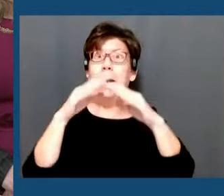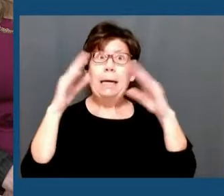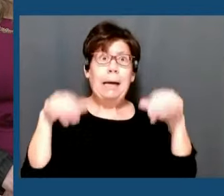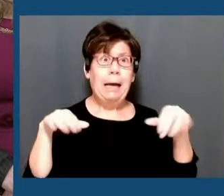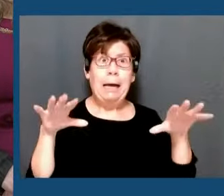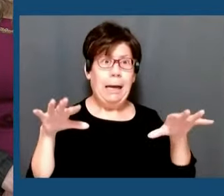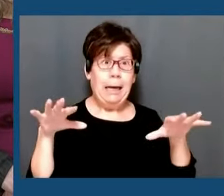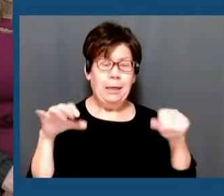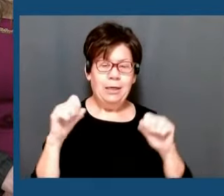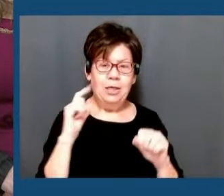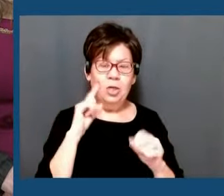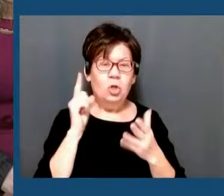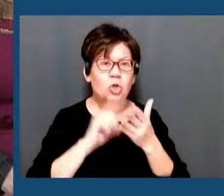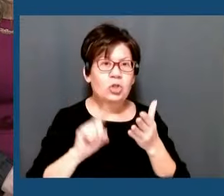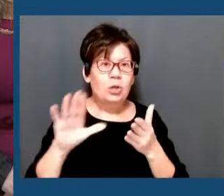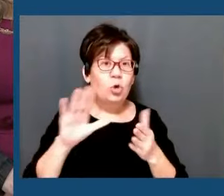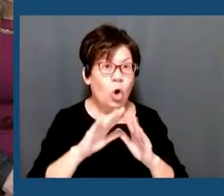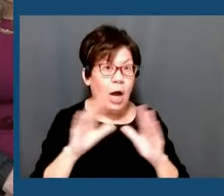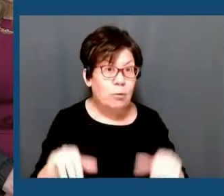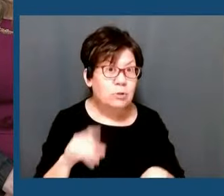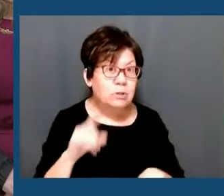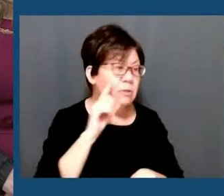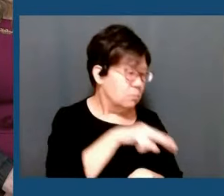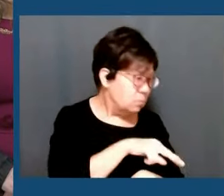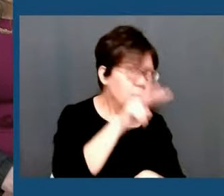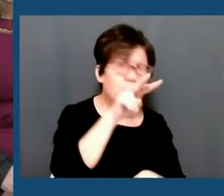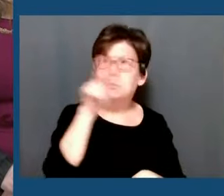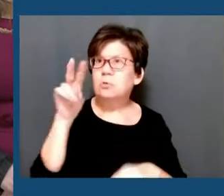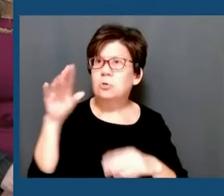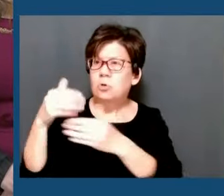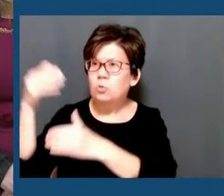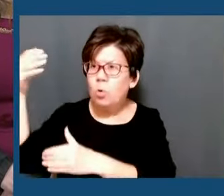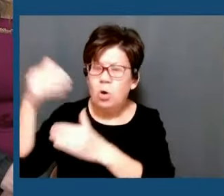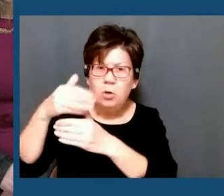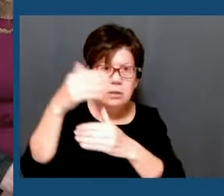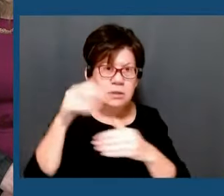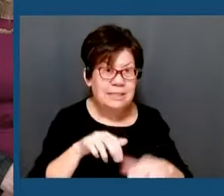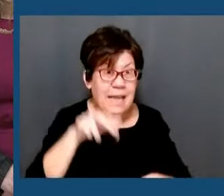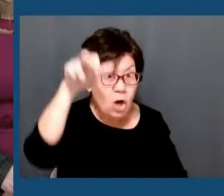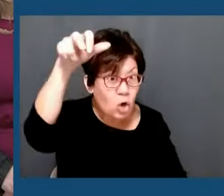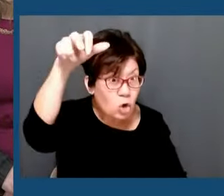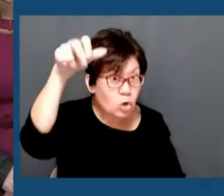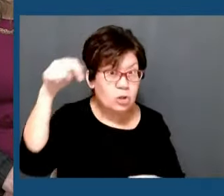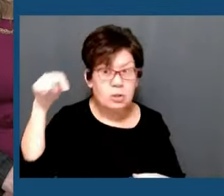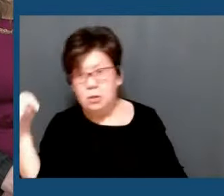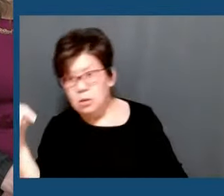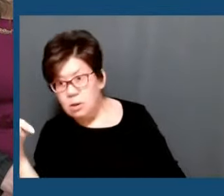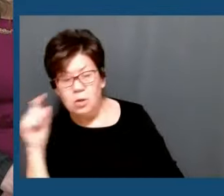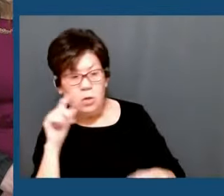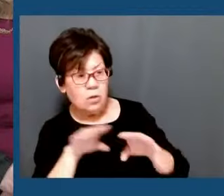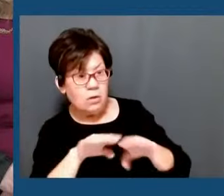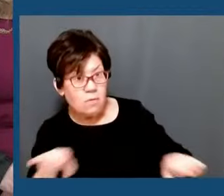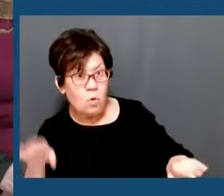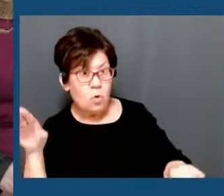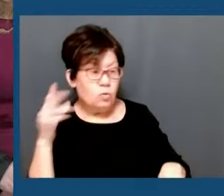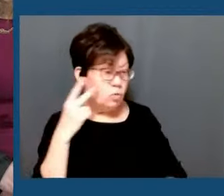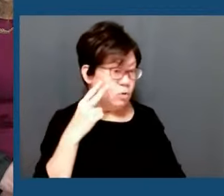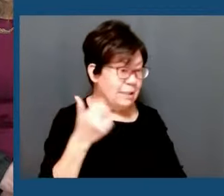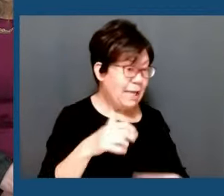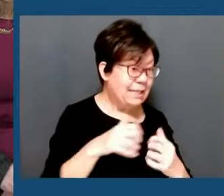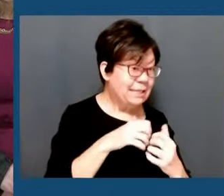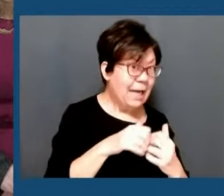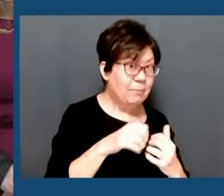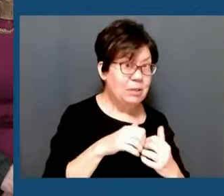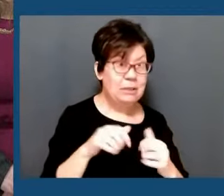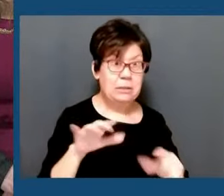your home for damage. Check walls, floors, doors, windows, staircases. And if you see any damage at all, you may need to relocate while